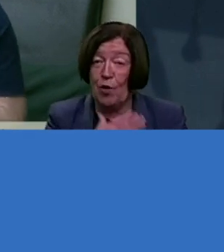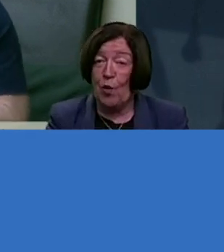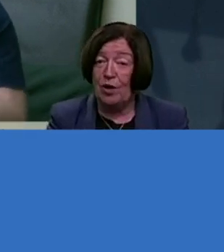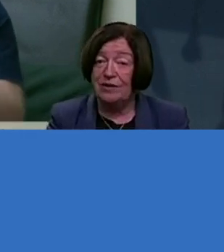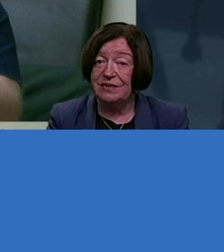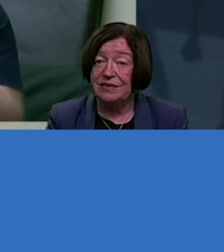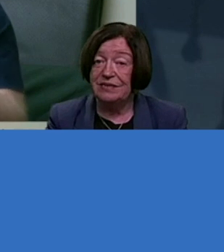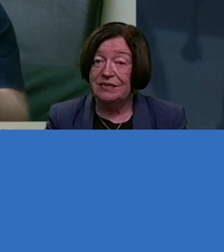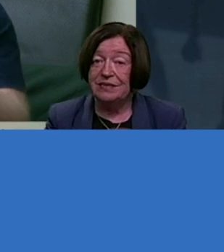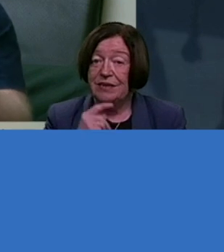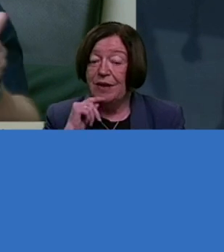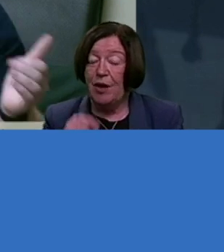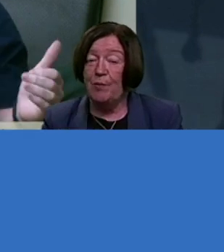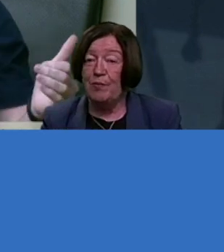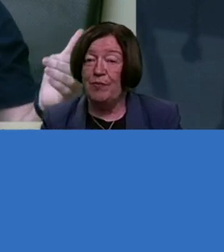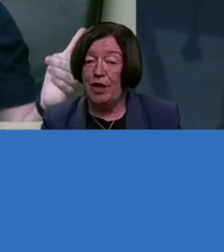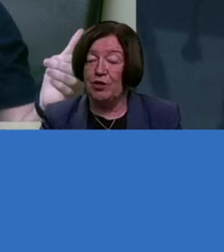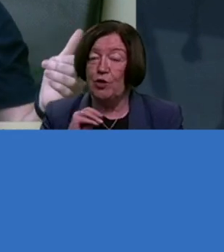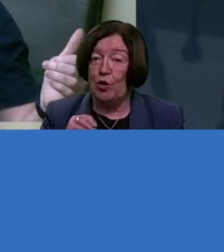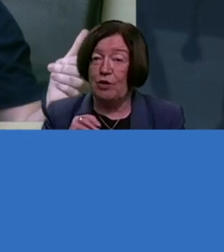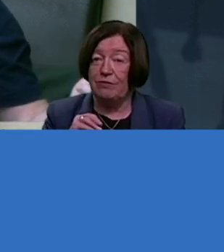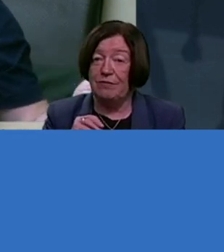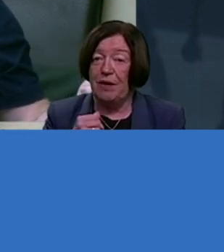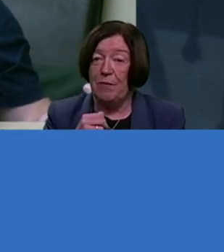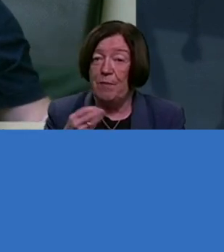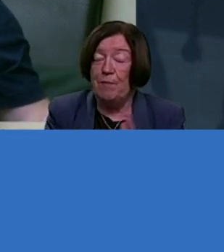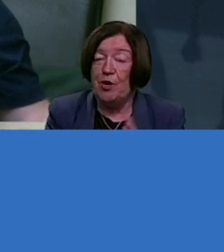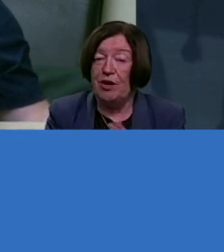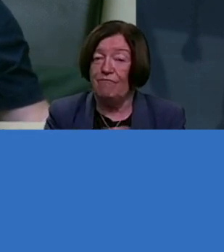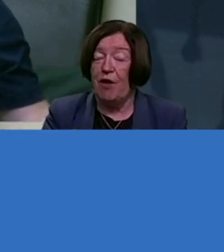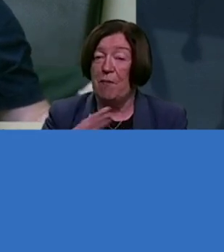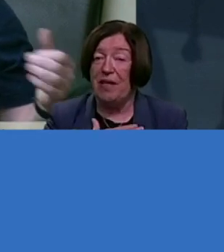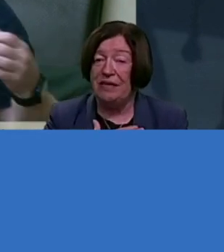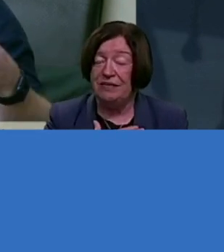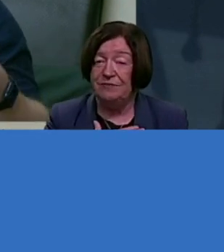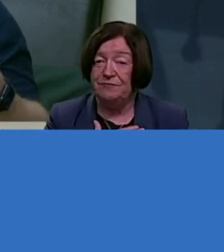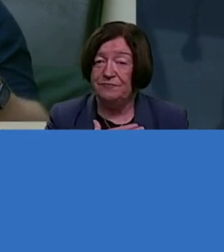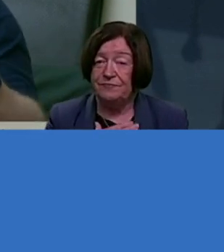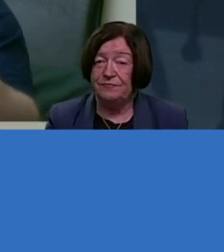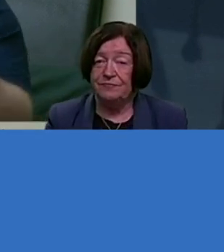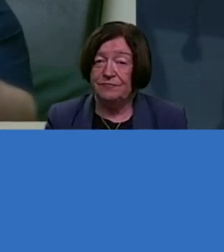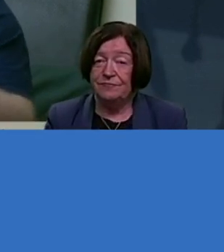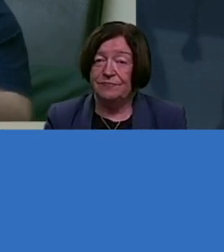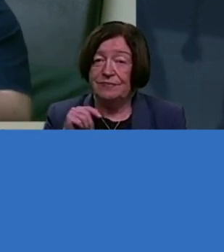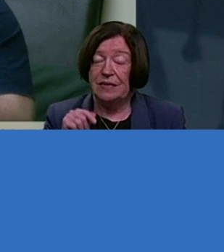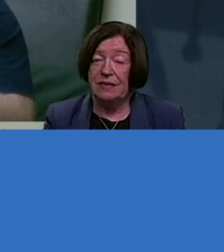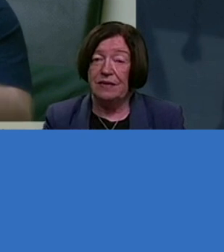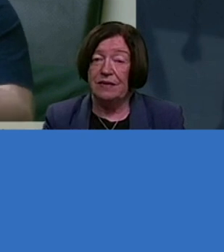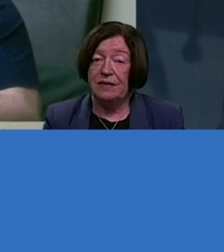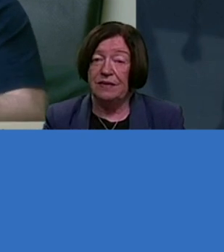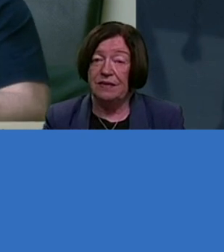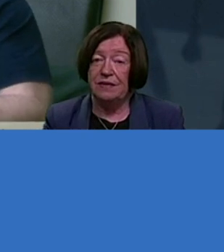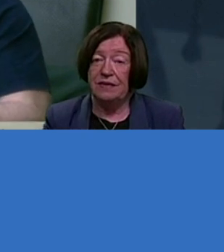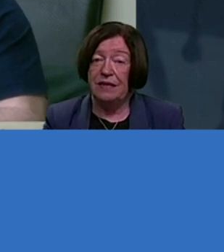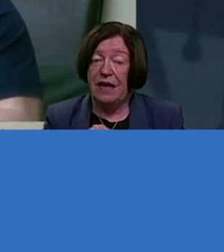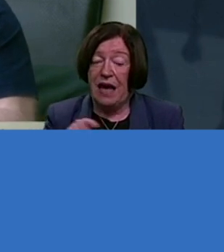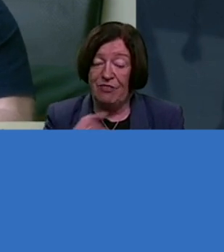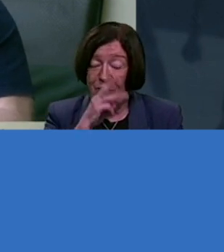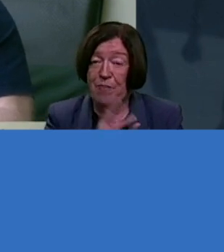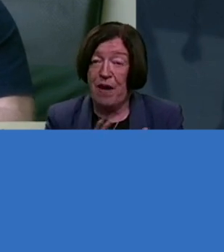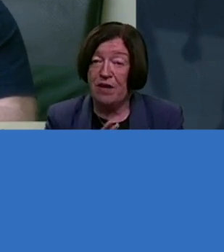But the state took money off me. And the partial capacity